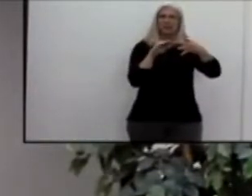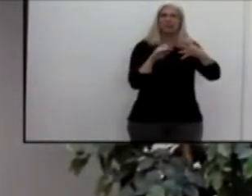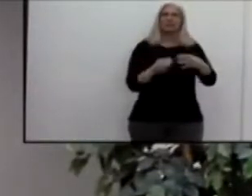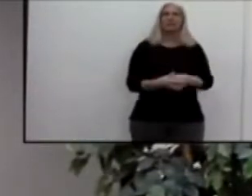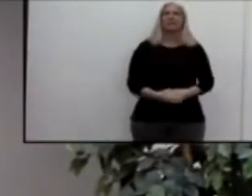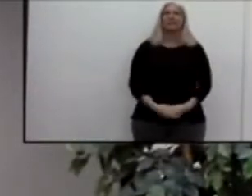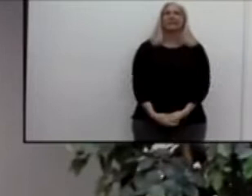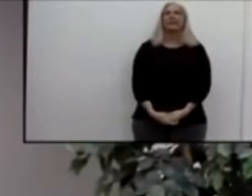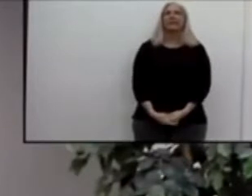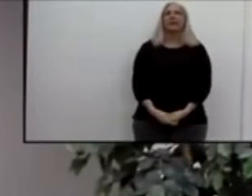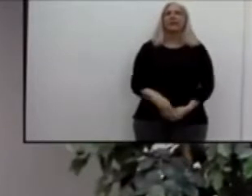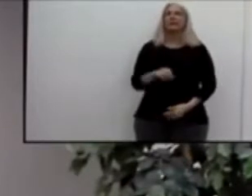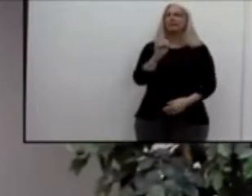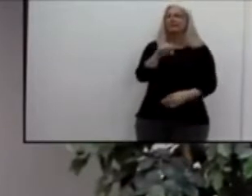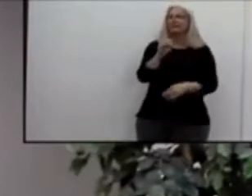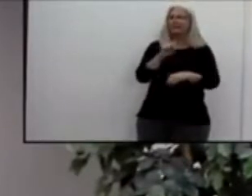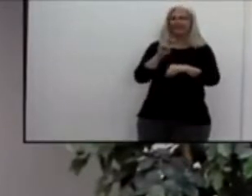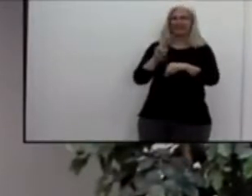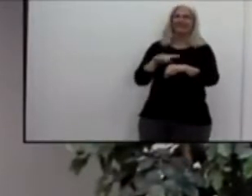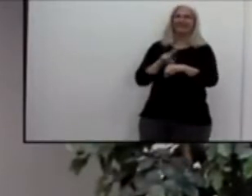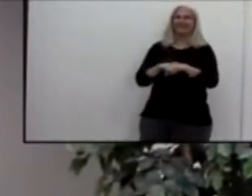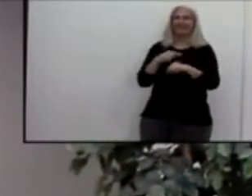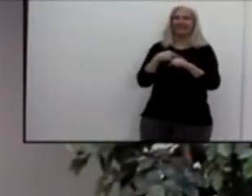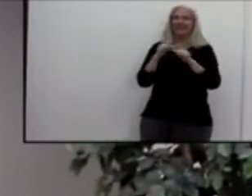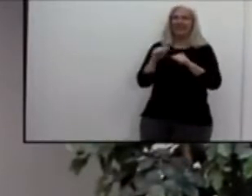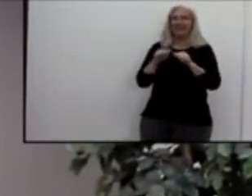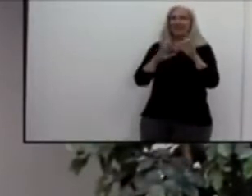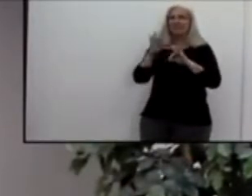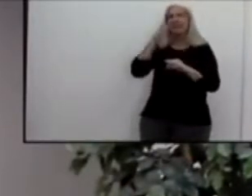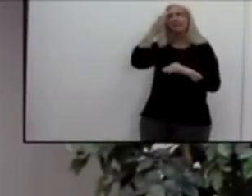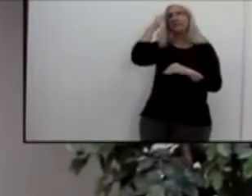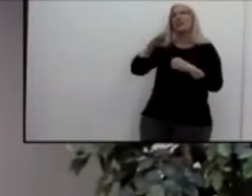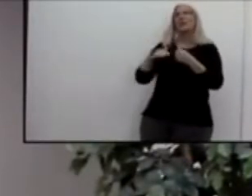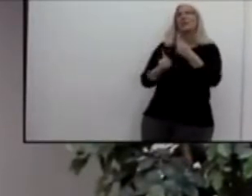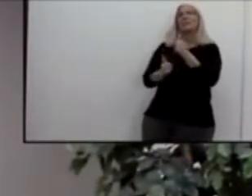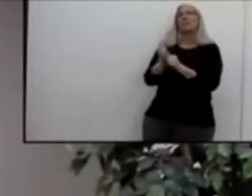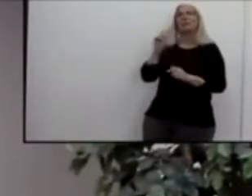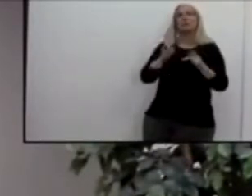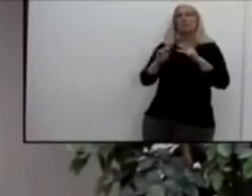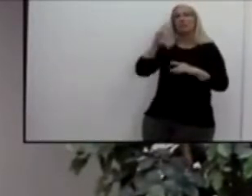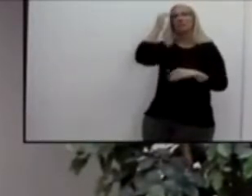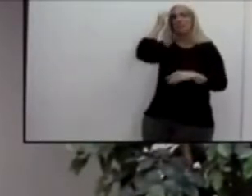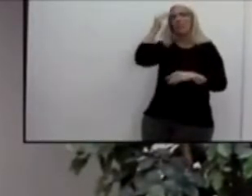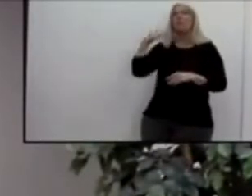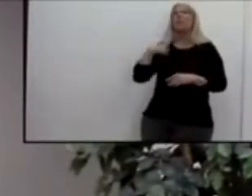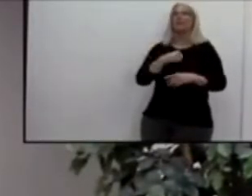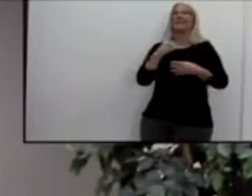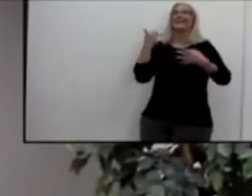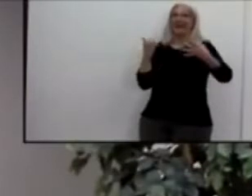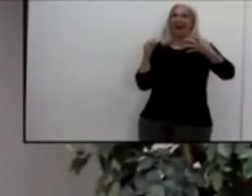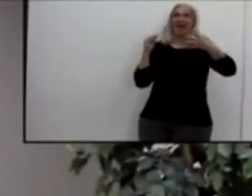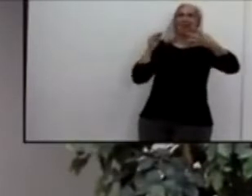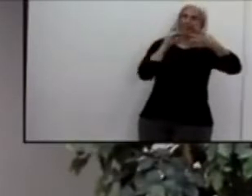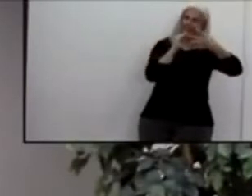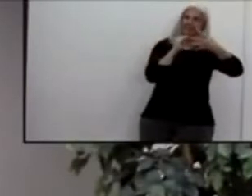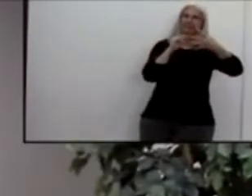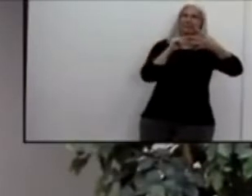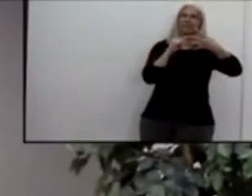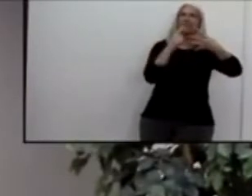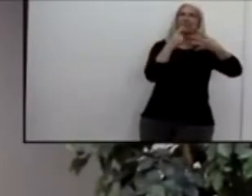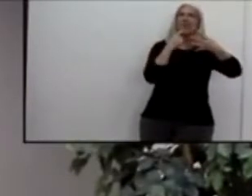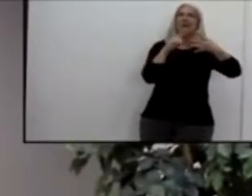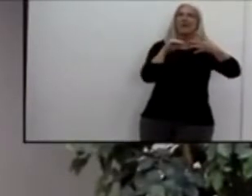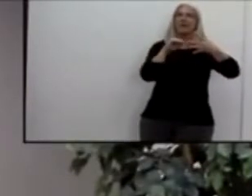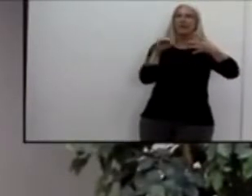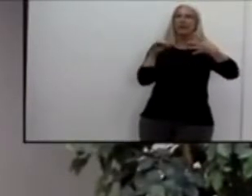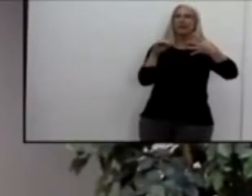we as we all know or most of us know we are currently in the red tier which is you know the second strictest